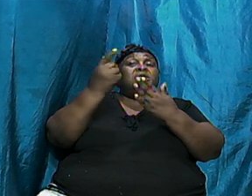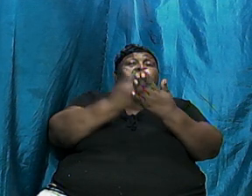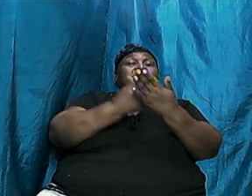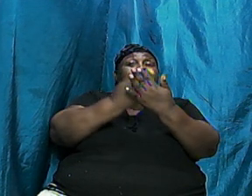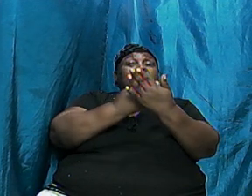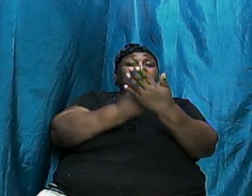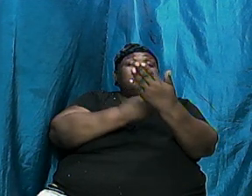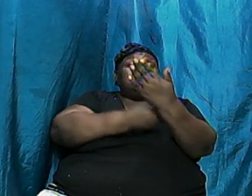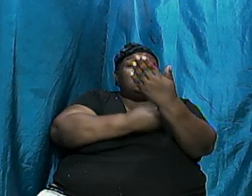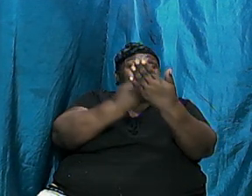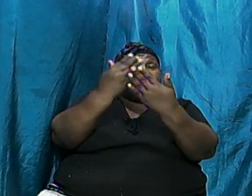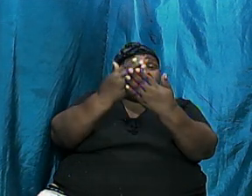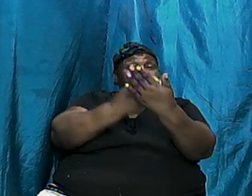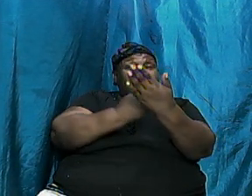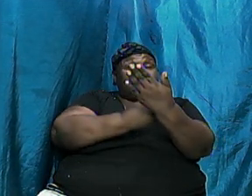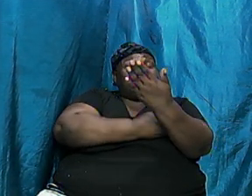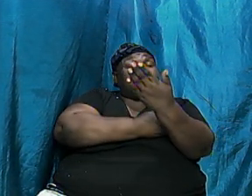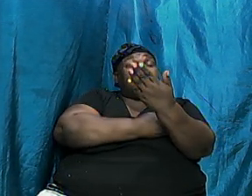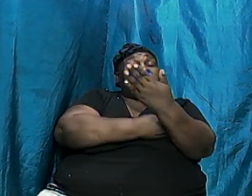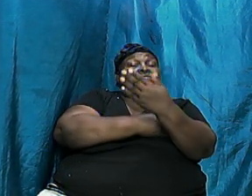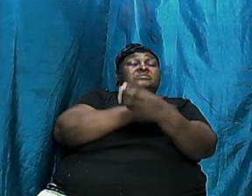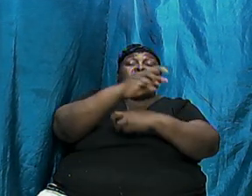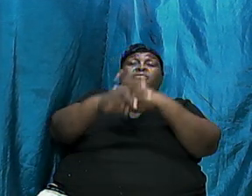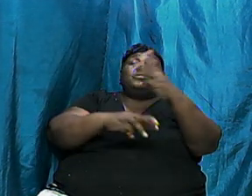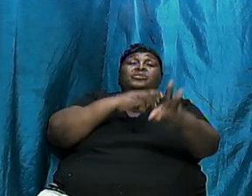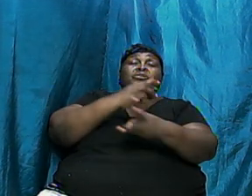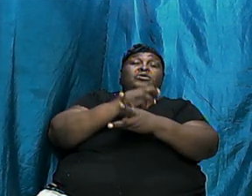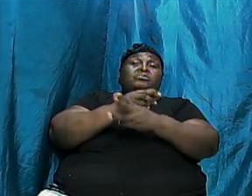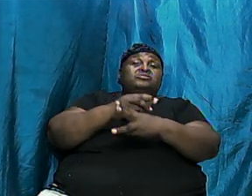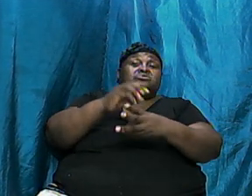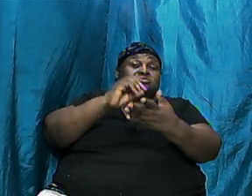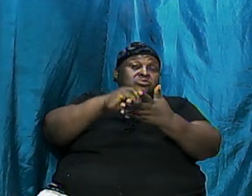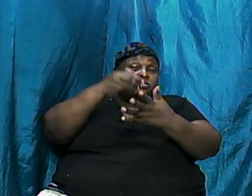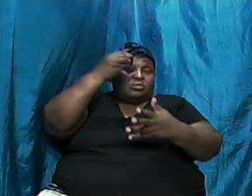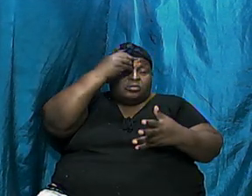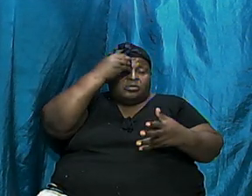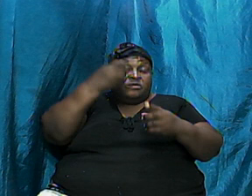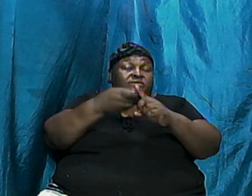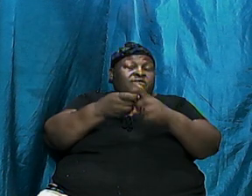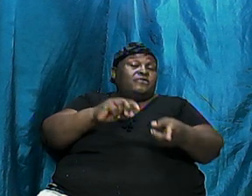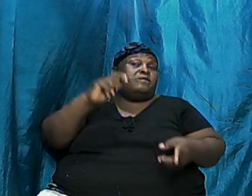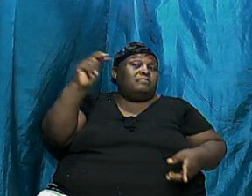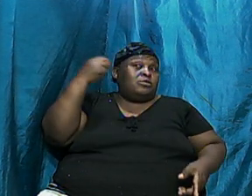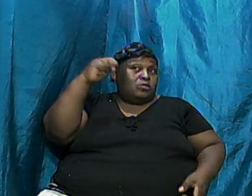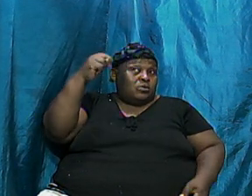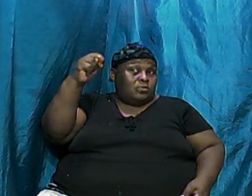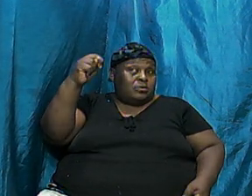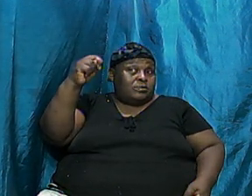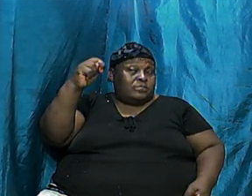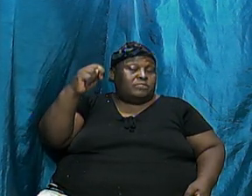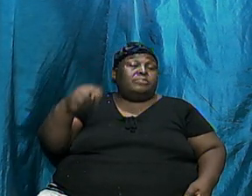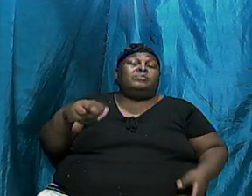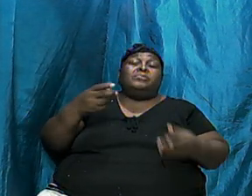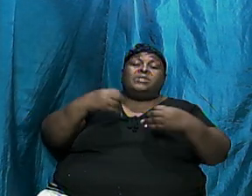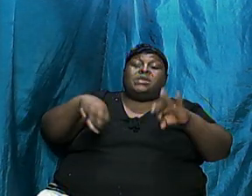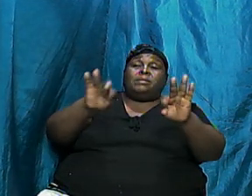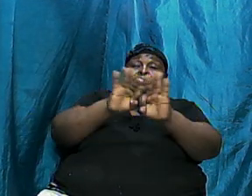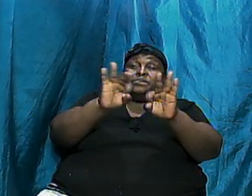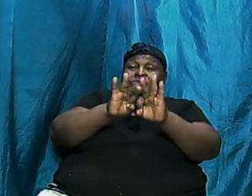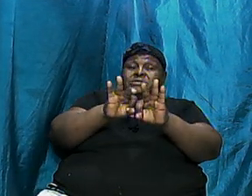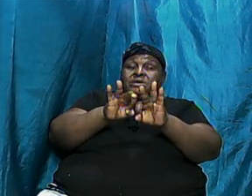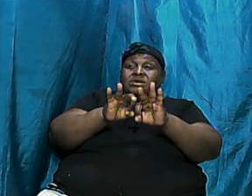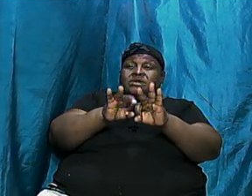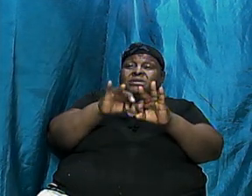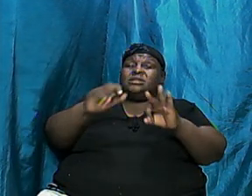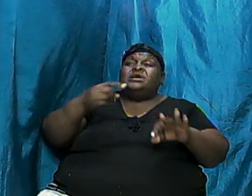should learn from Noah. Now, it is important that we